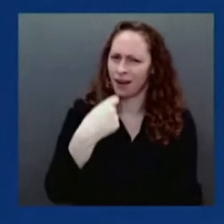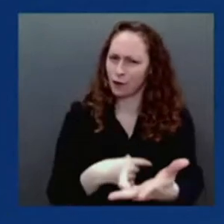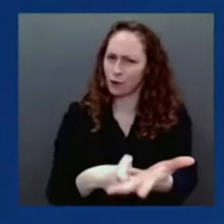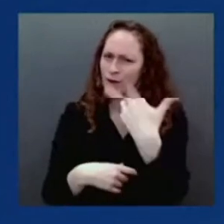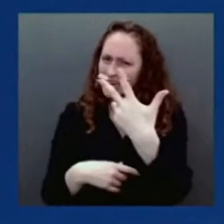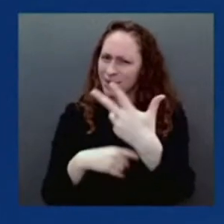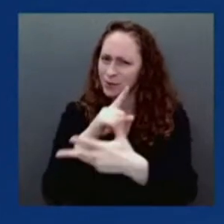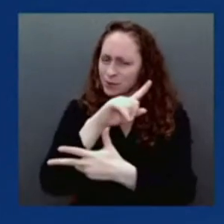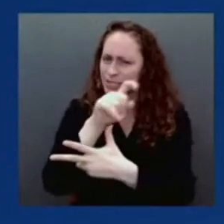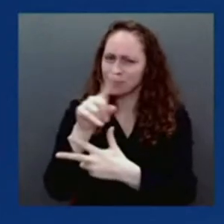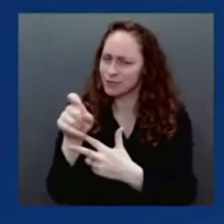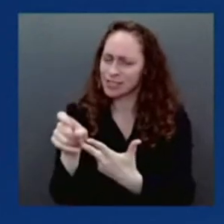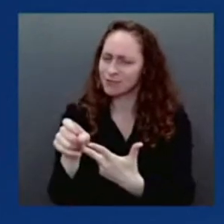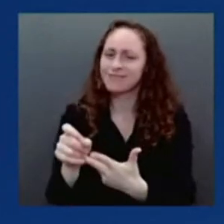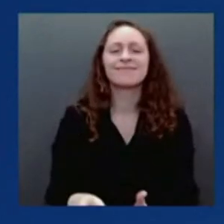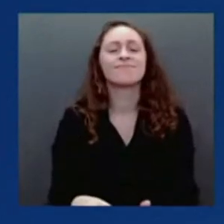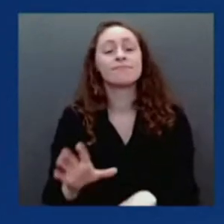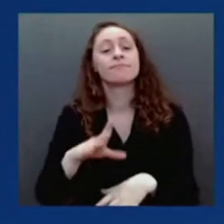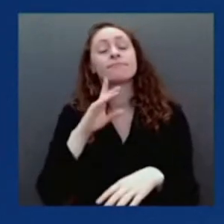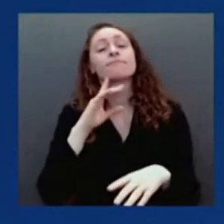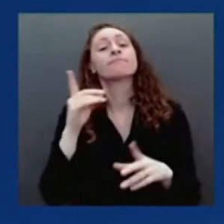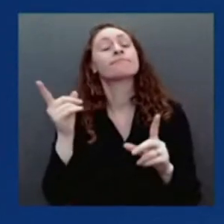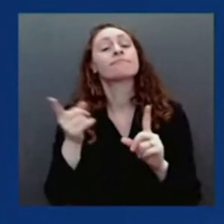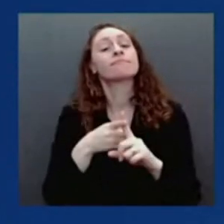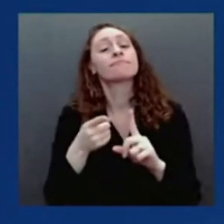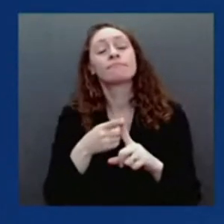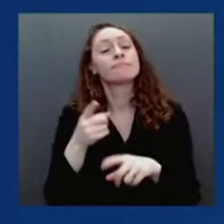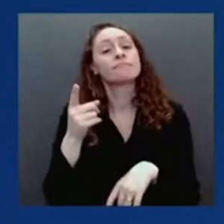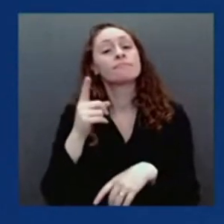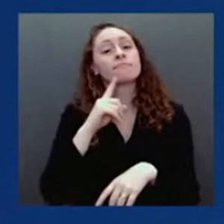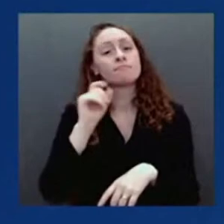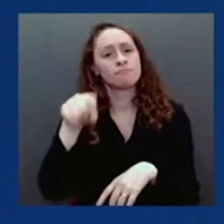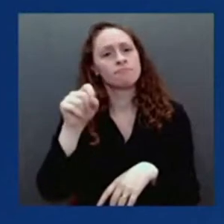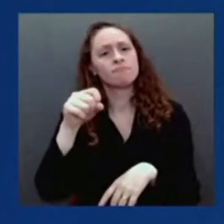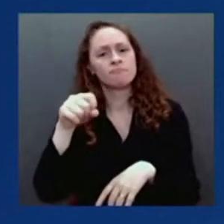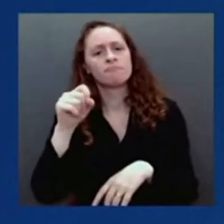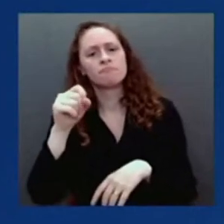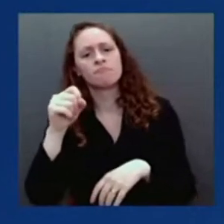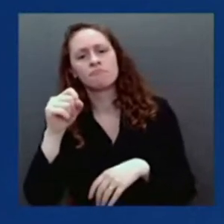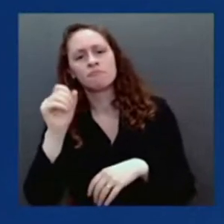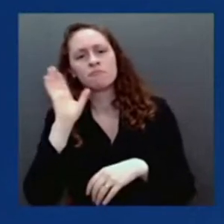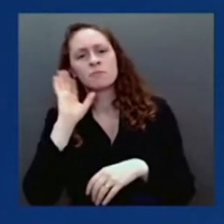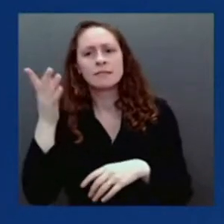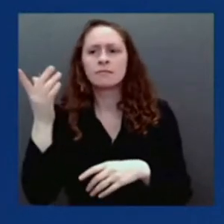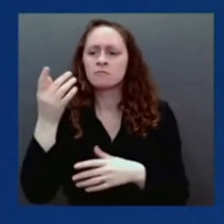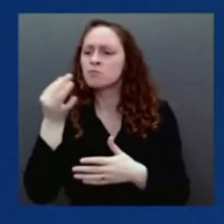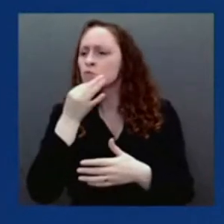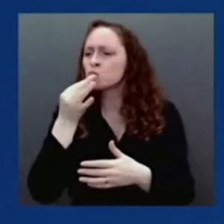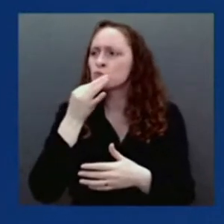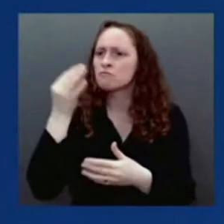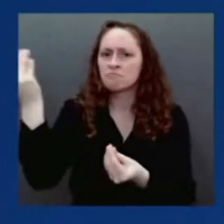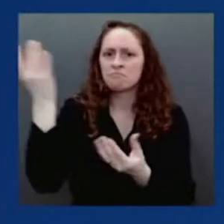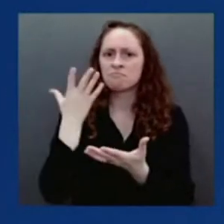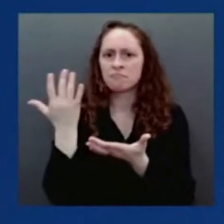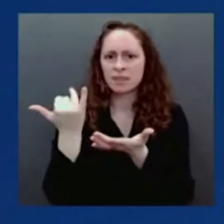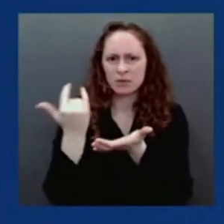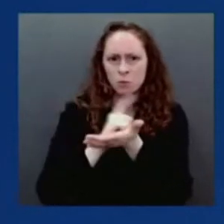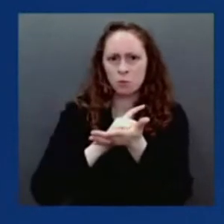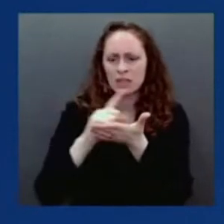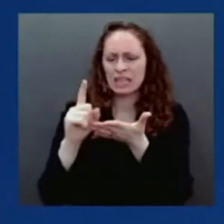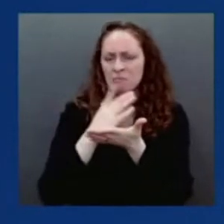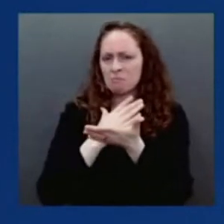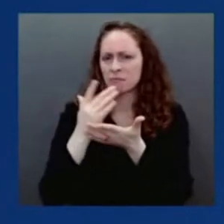orders by the end of this week. So that will be coming. We've seen strong demand and the website has worked